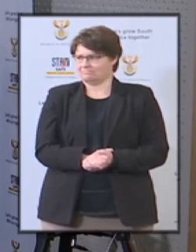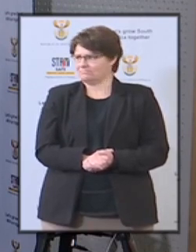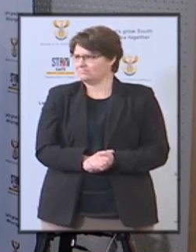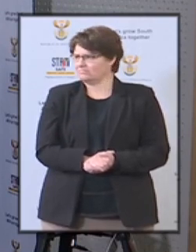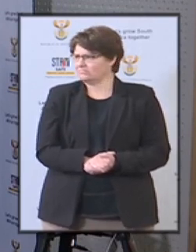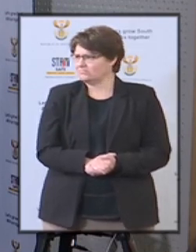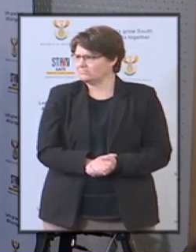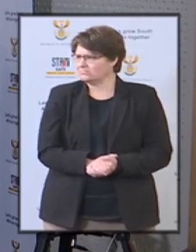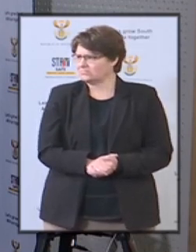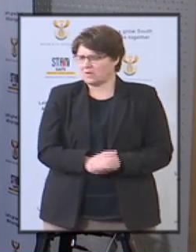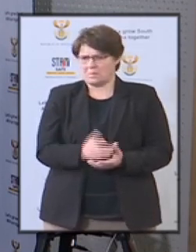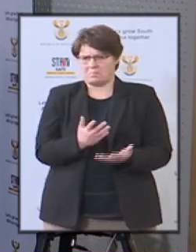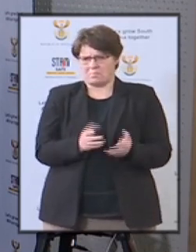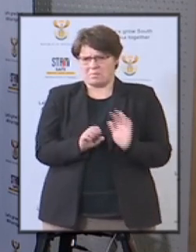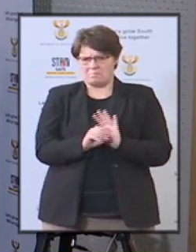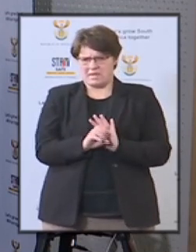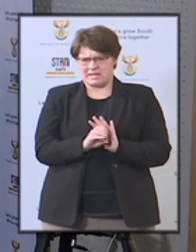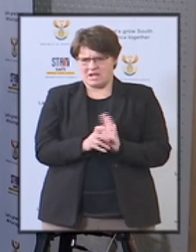I a pump.